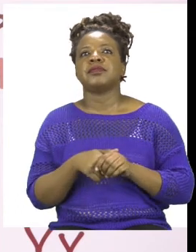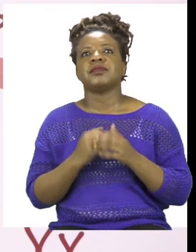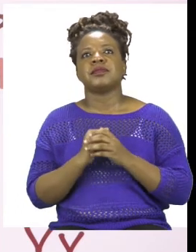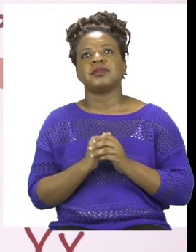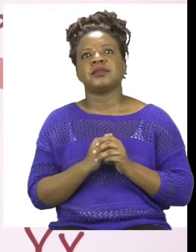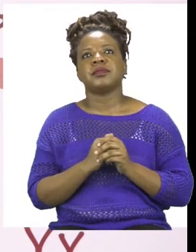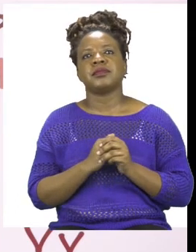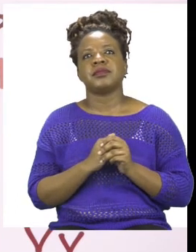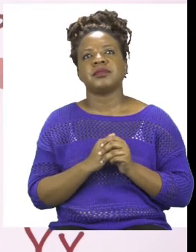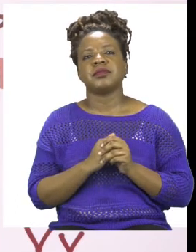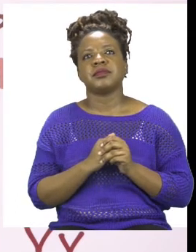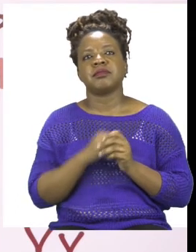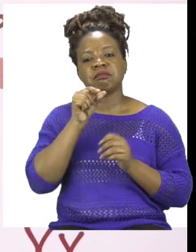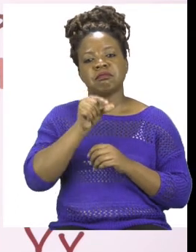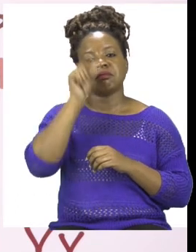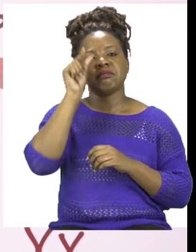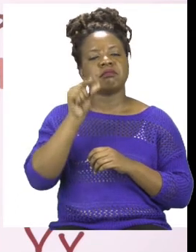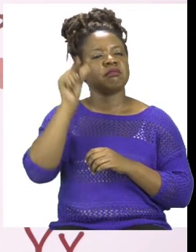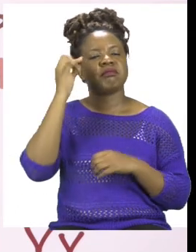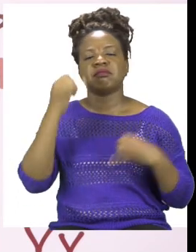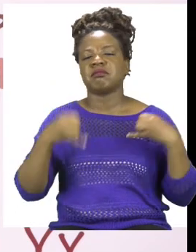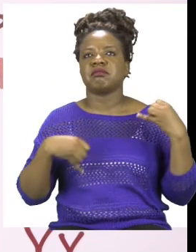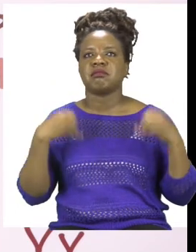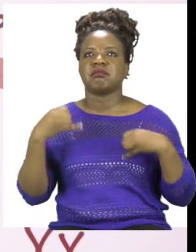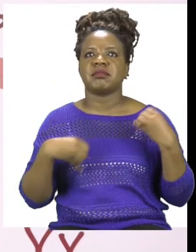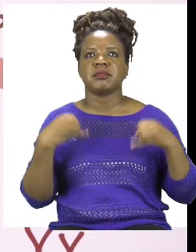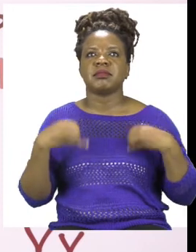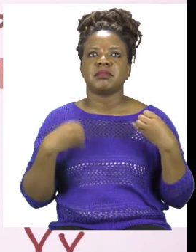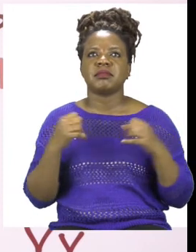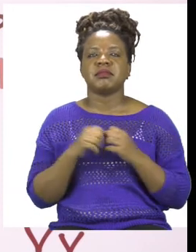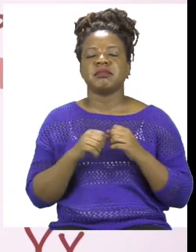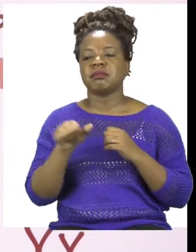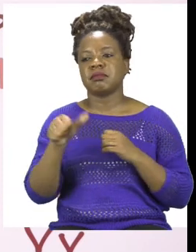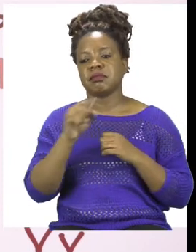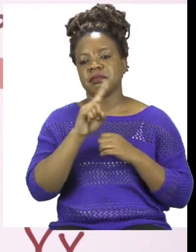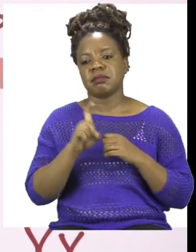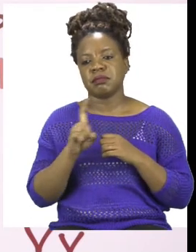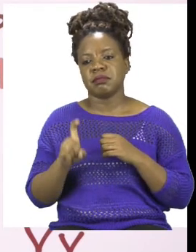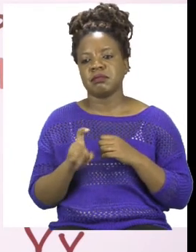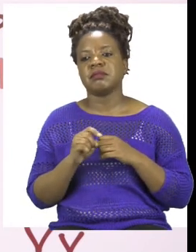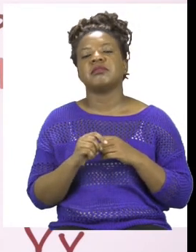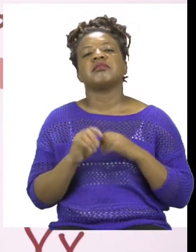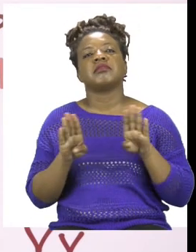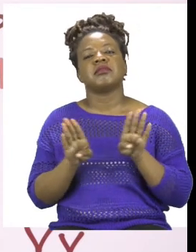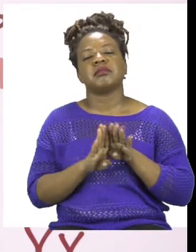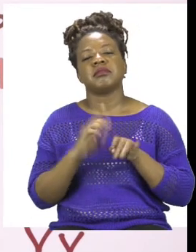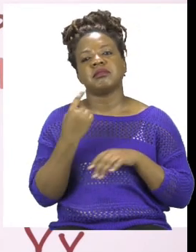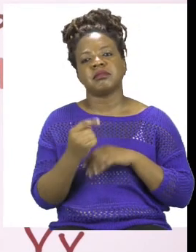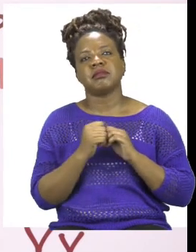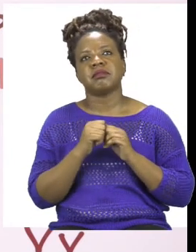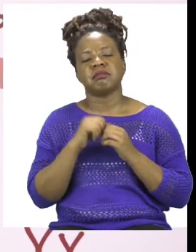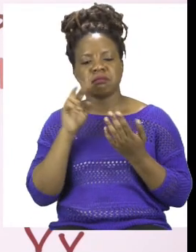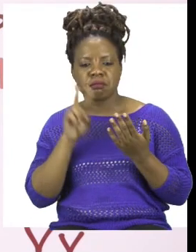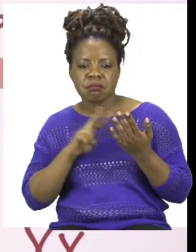read. I want you to try and do the other questions that we didn't do together. Take your time, make sure that you read it carefully,